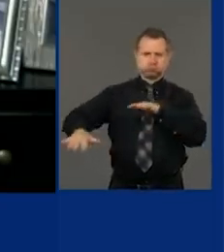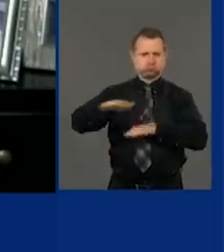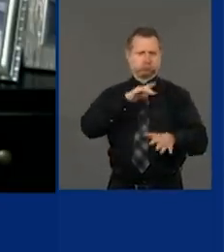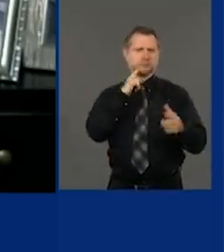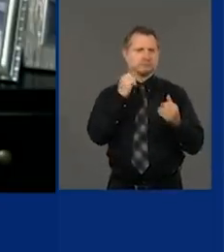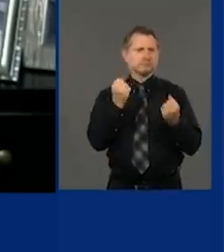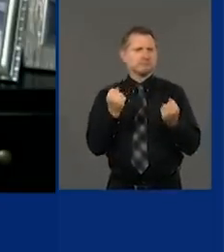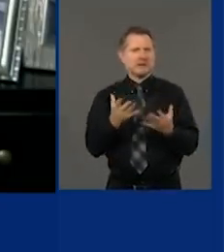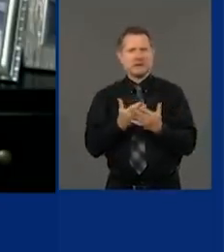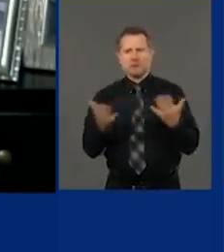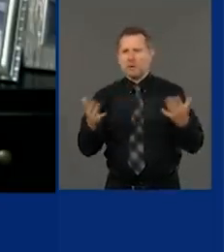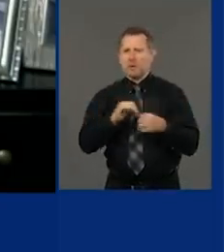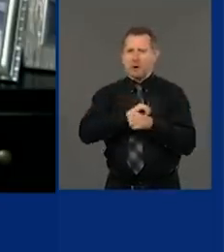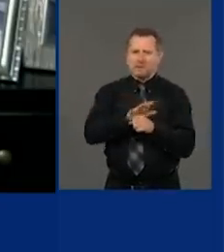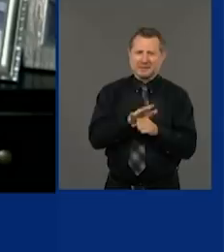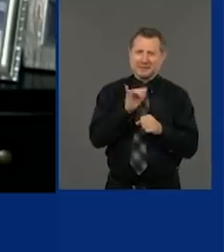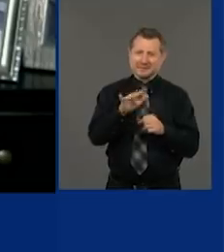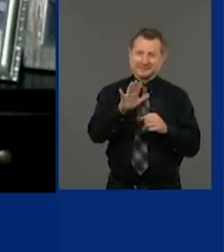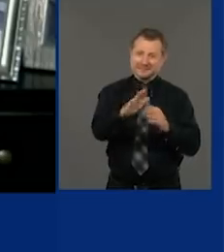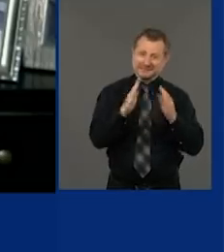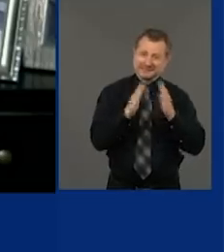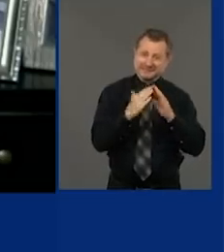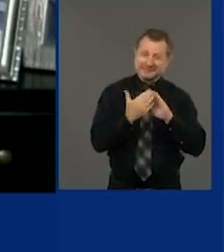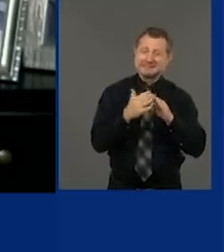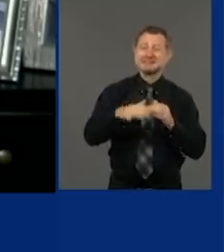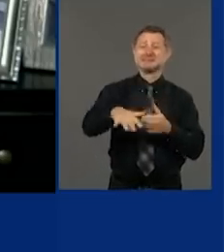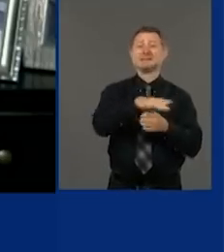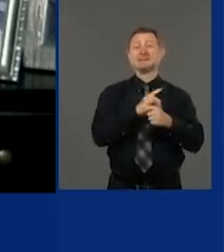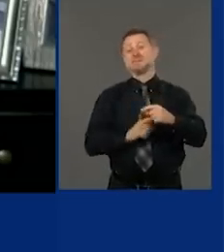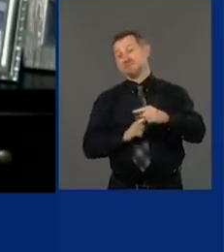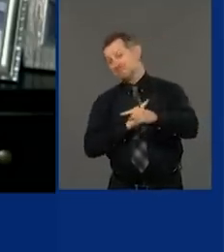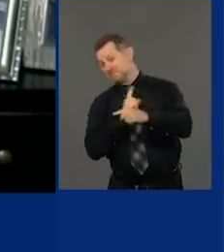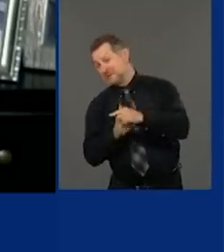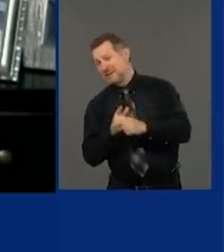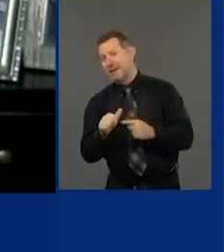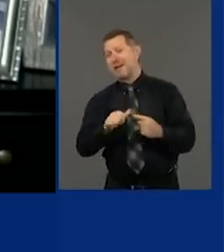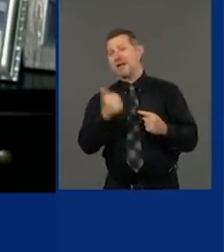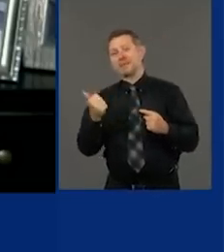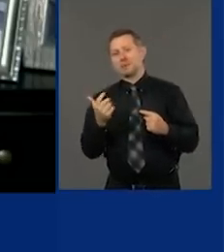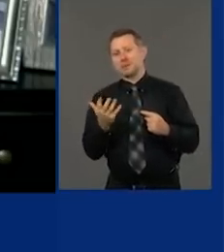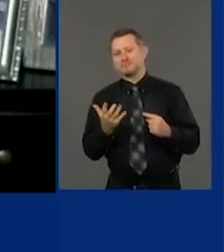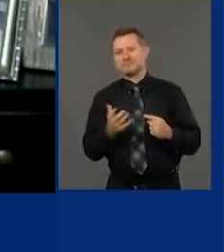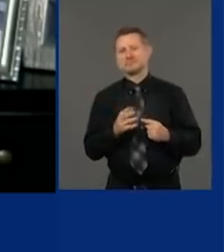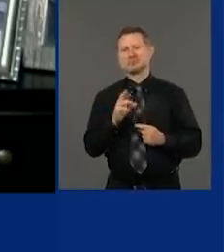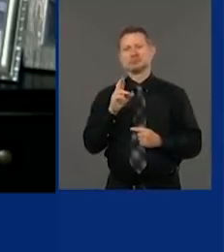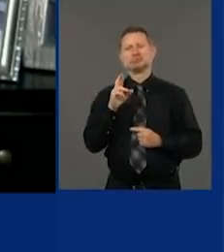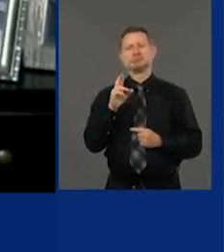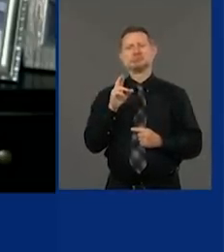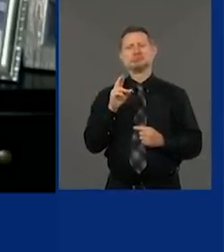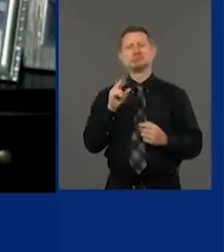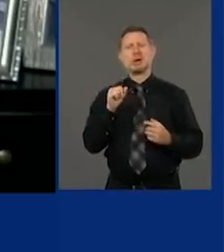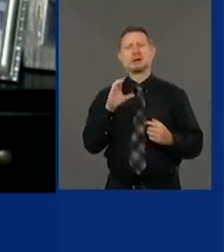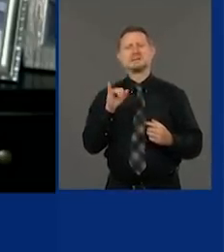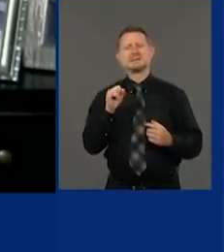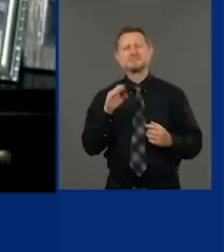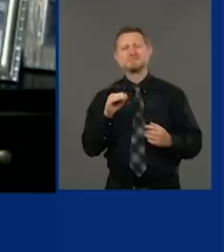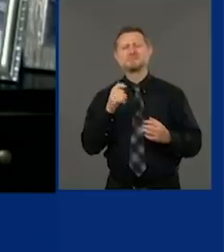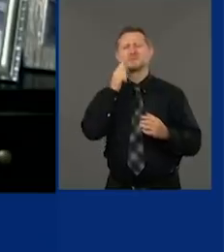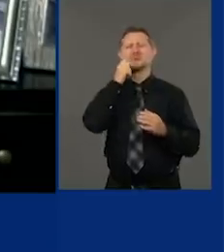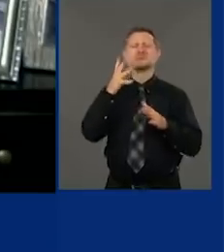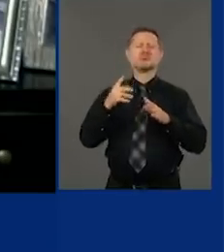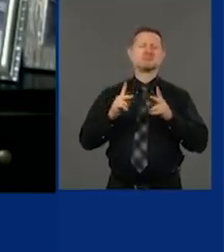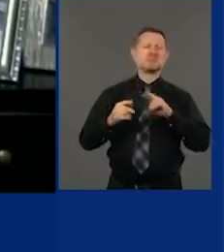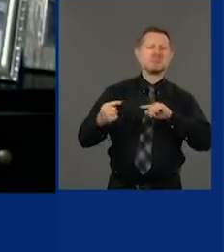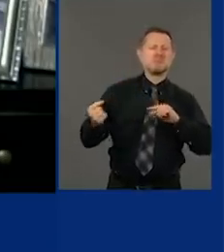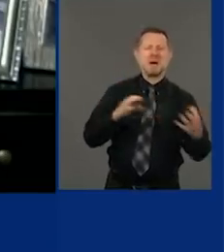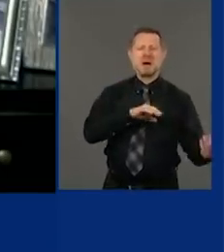only the COVID virus, but the other virus of racism and division, and what was going